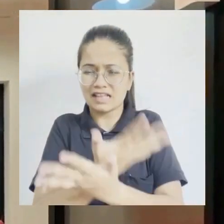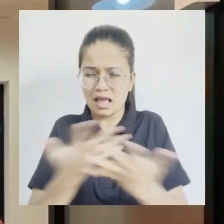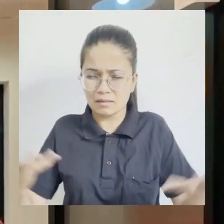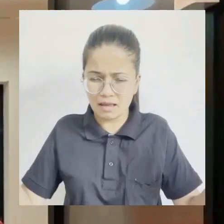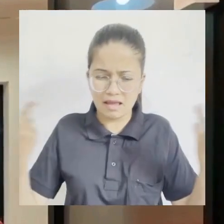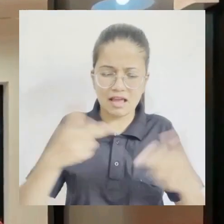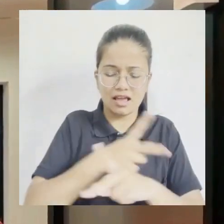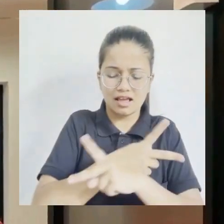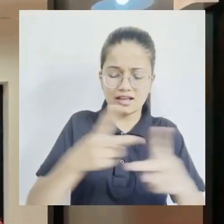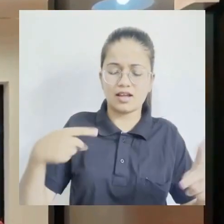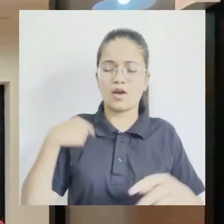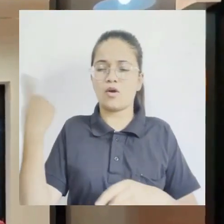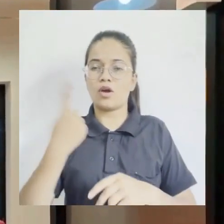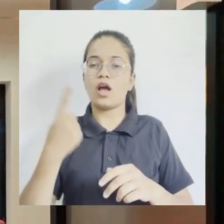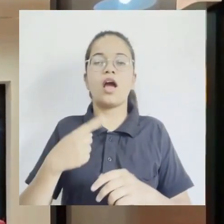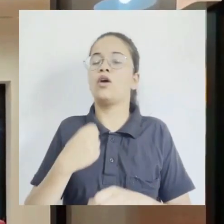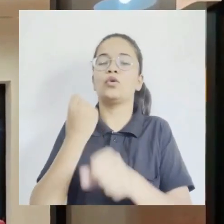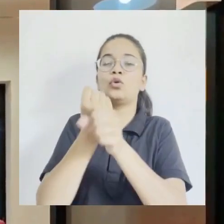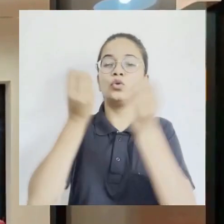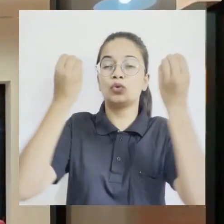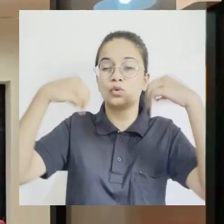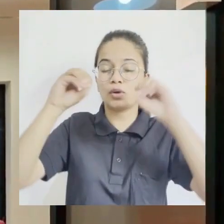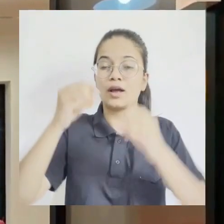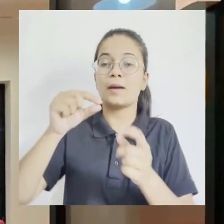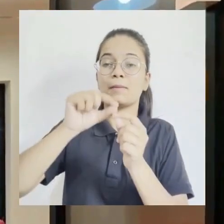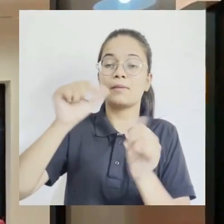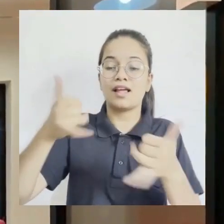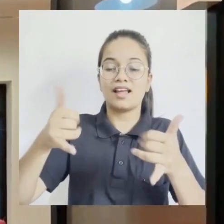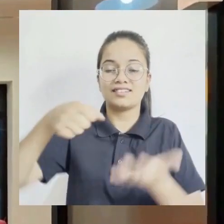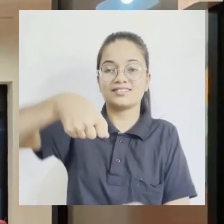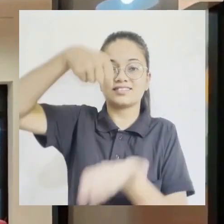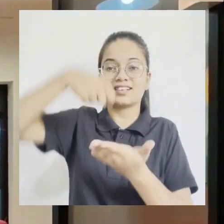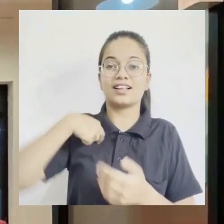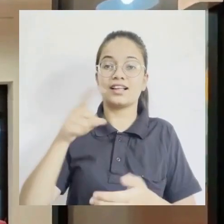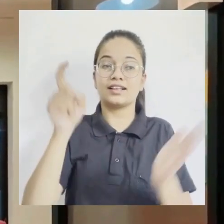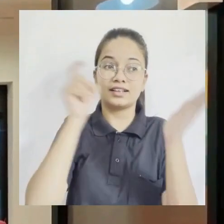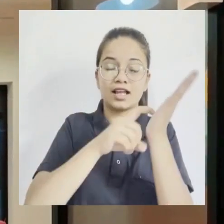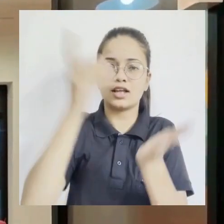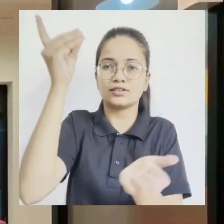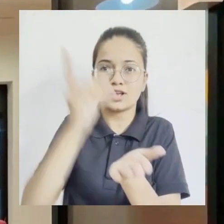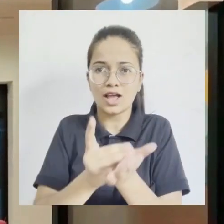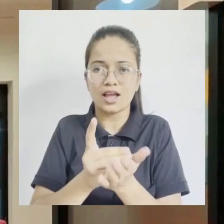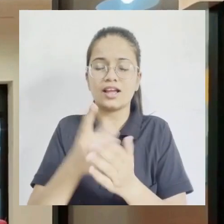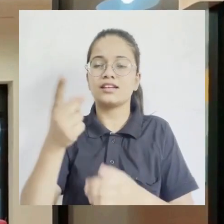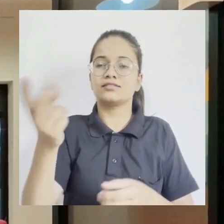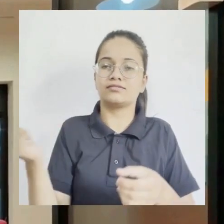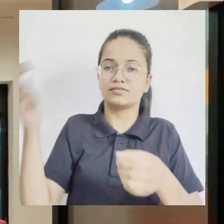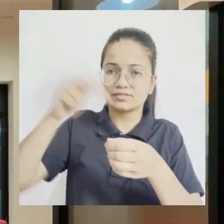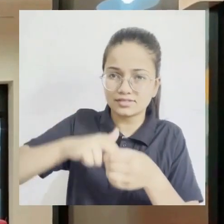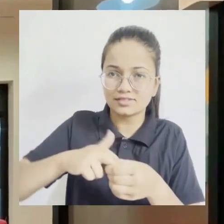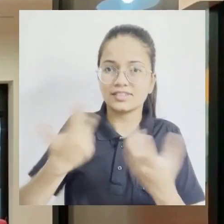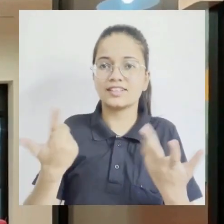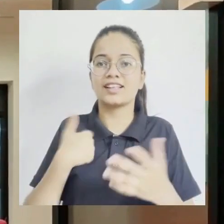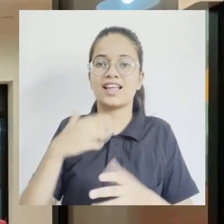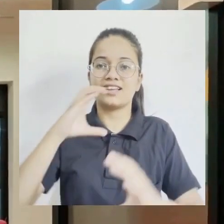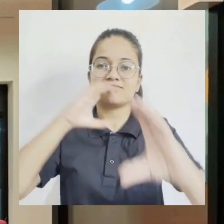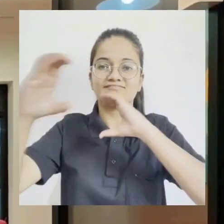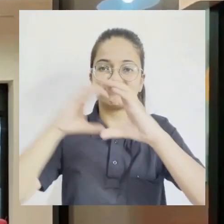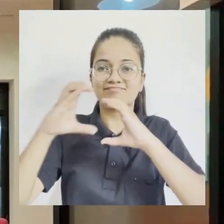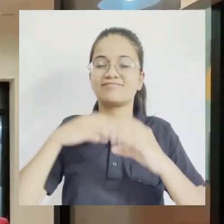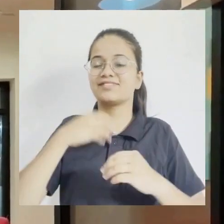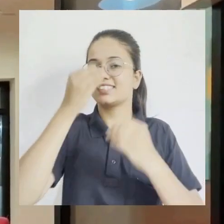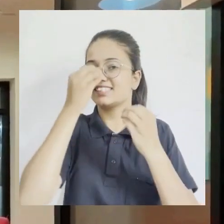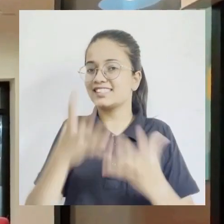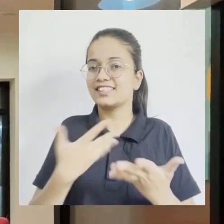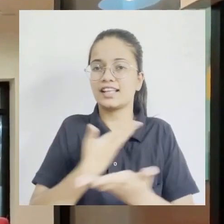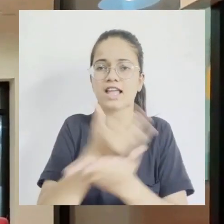equipment, all you have to do is go to the Google Play Store and download the app and you can immediately sign up and